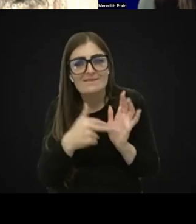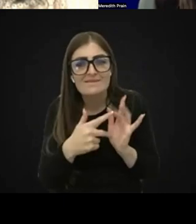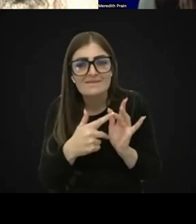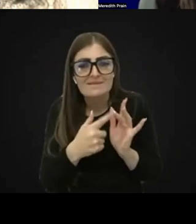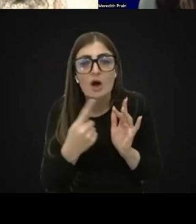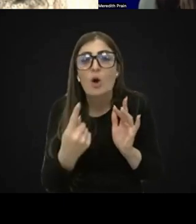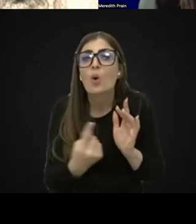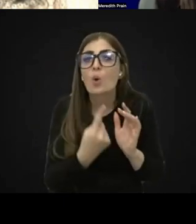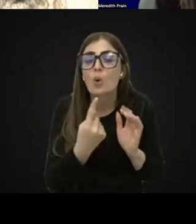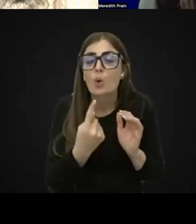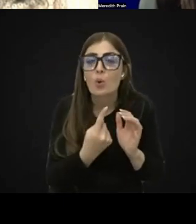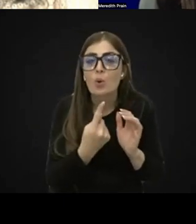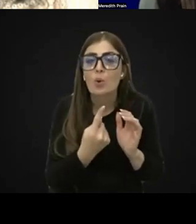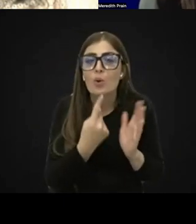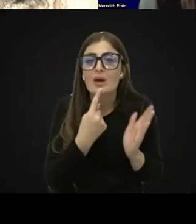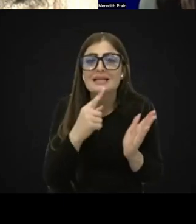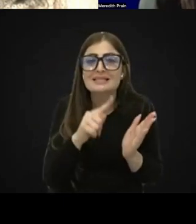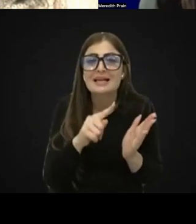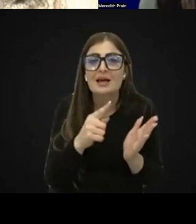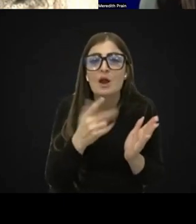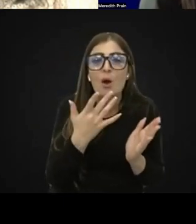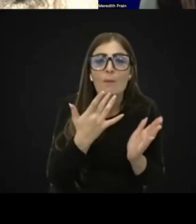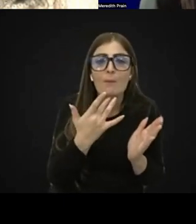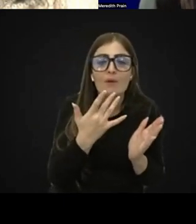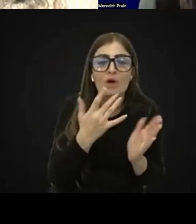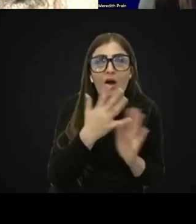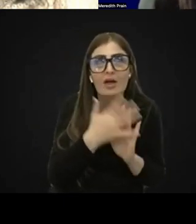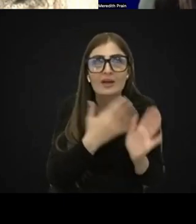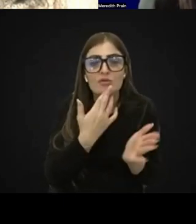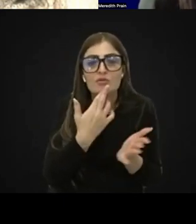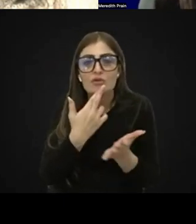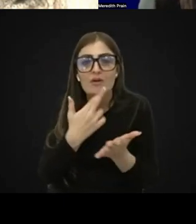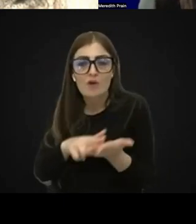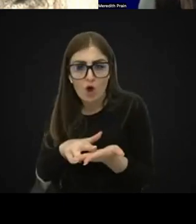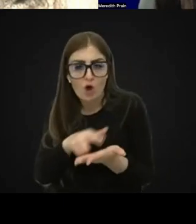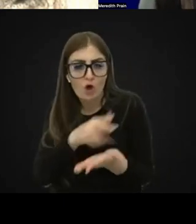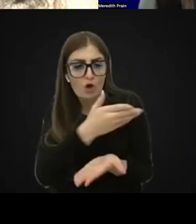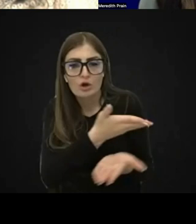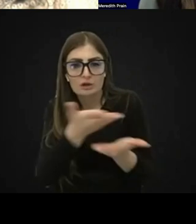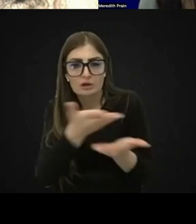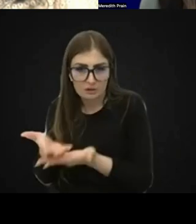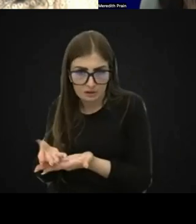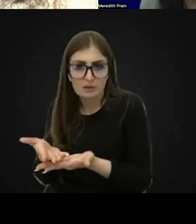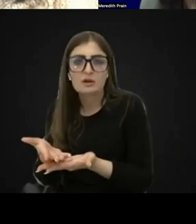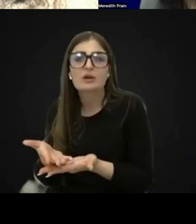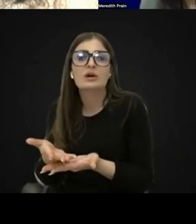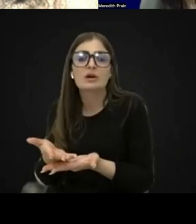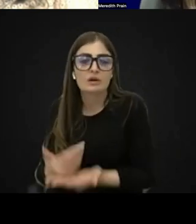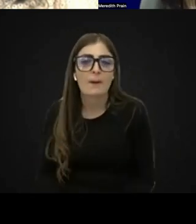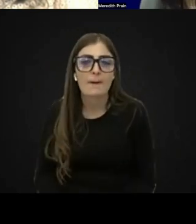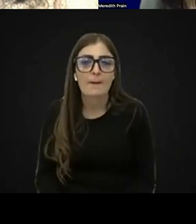would you, it says prefer to first, I think it's referred to, who would you refer to first?